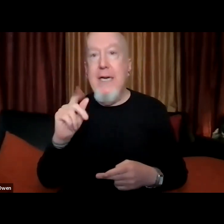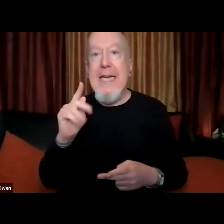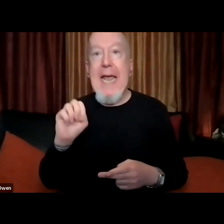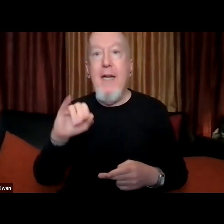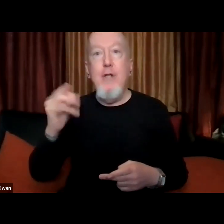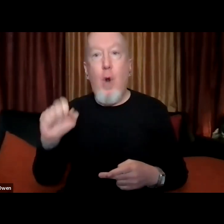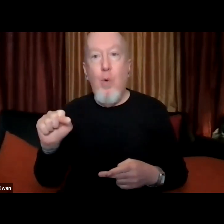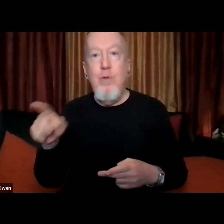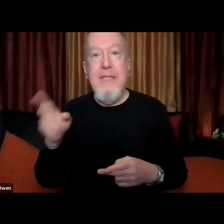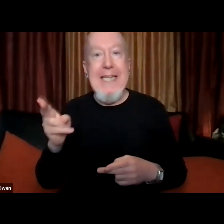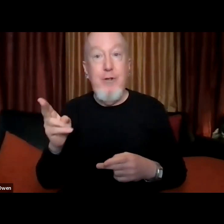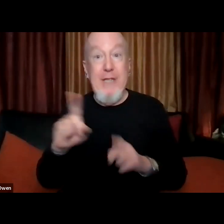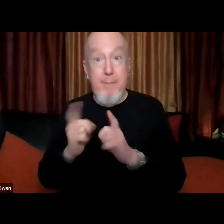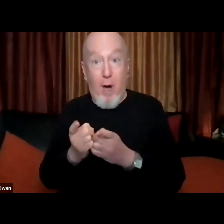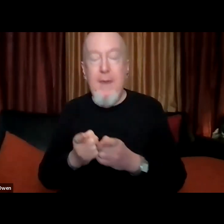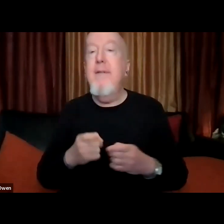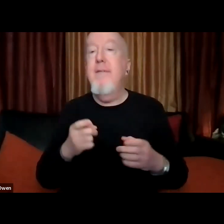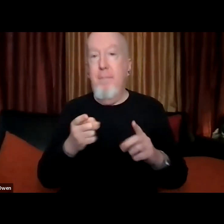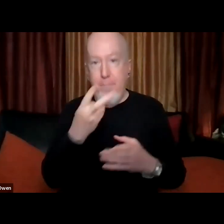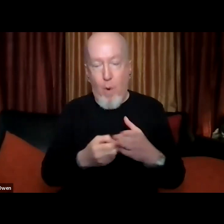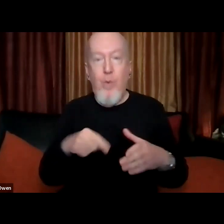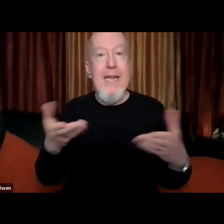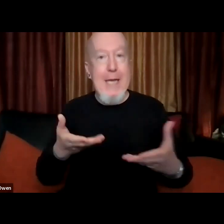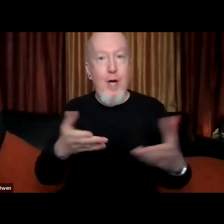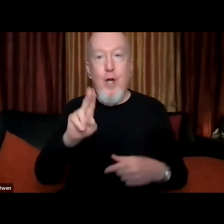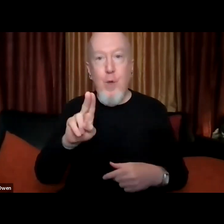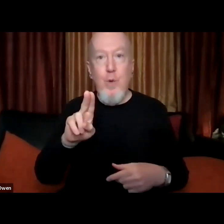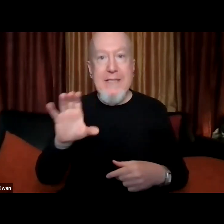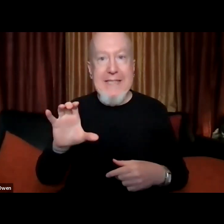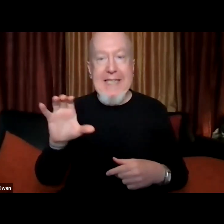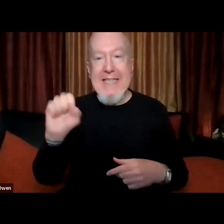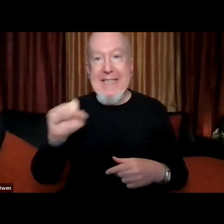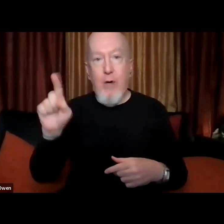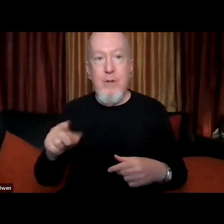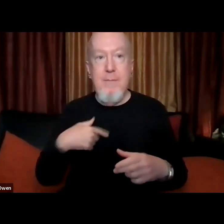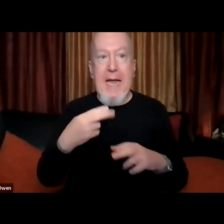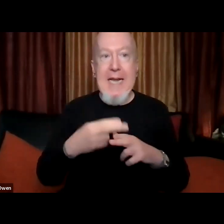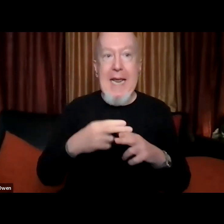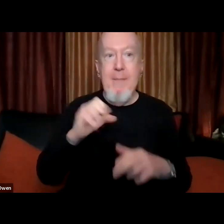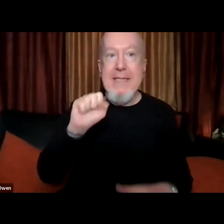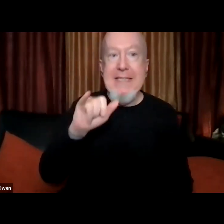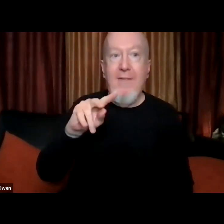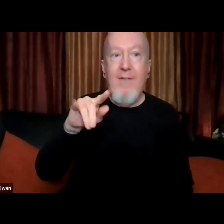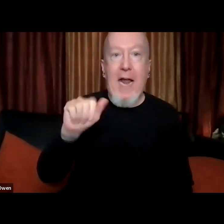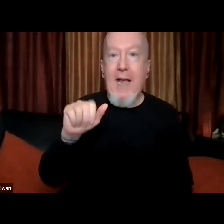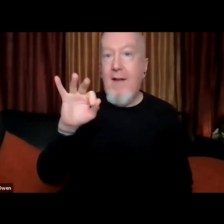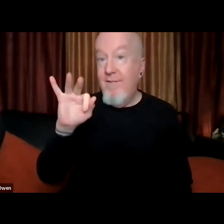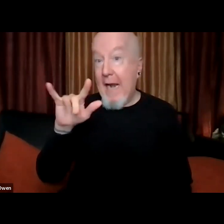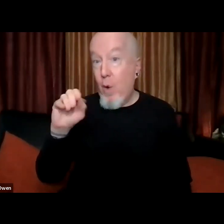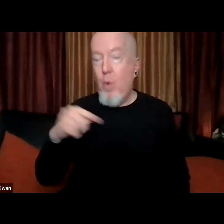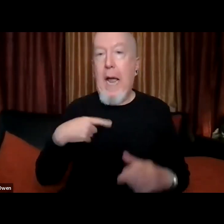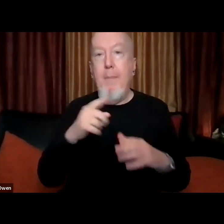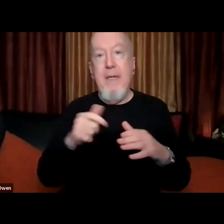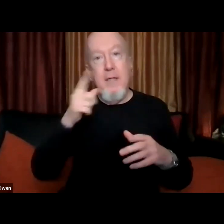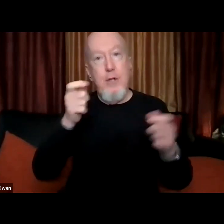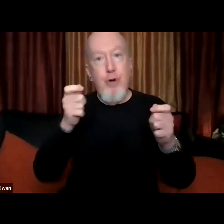department here at uc santa cruz my name is sylvana falcon and i am the director of